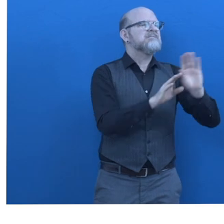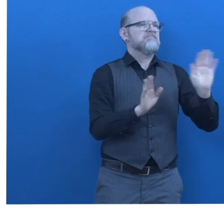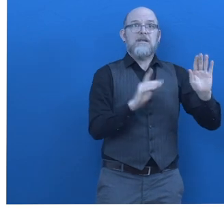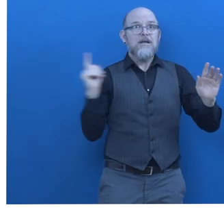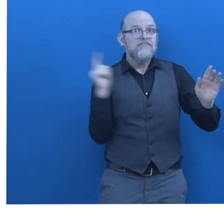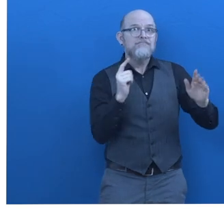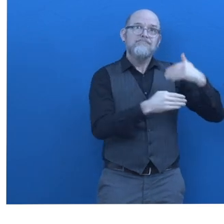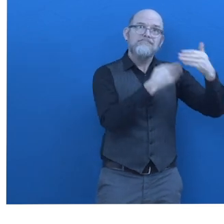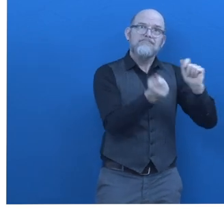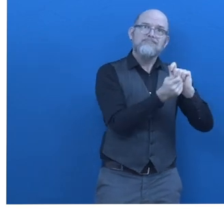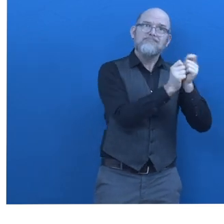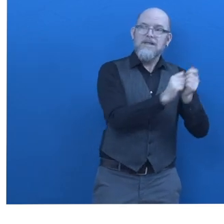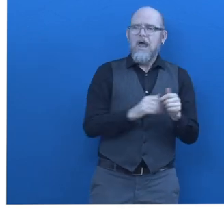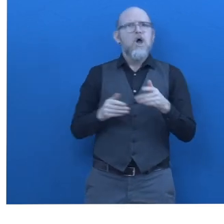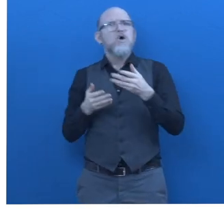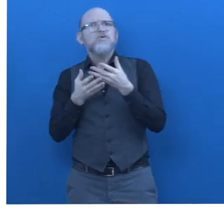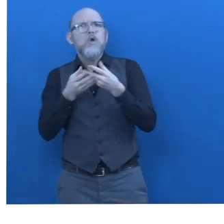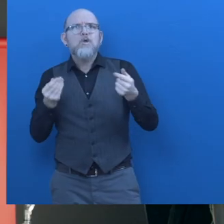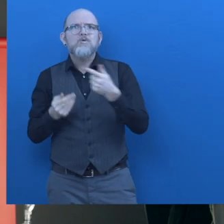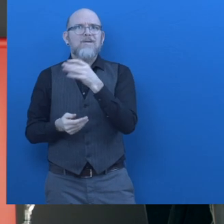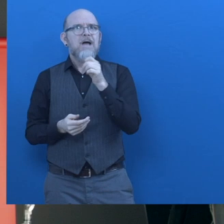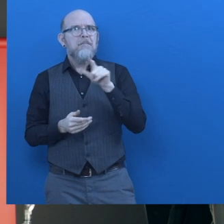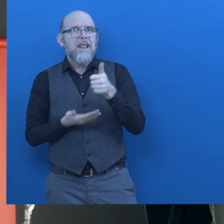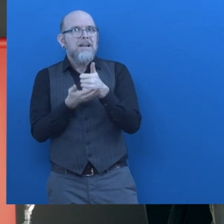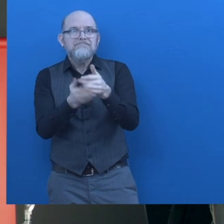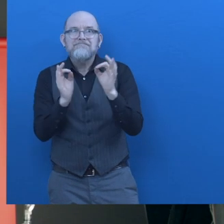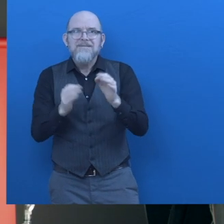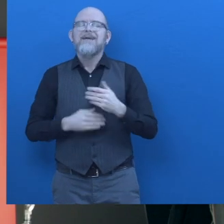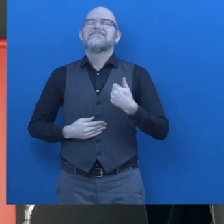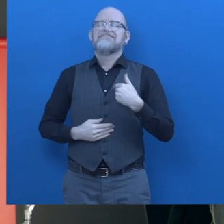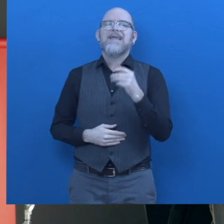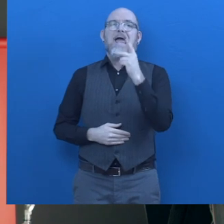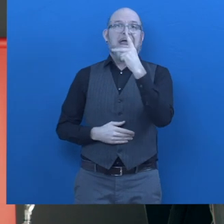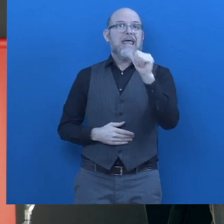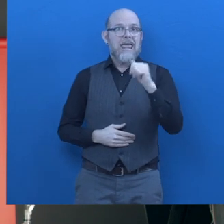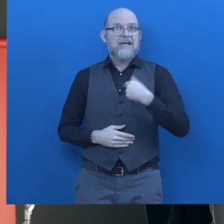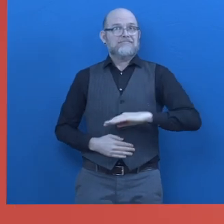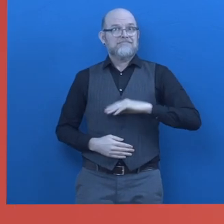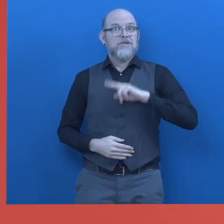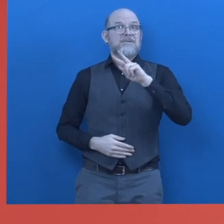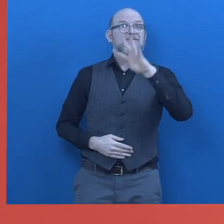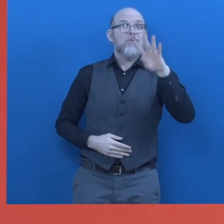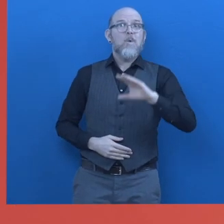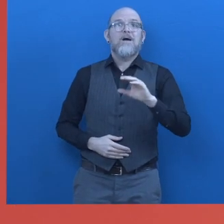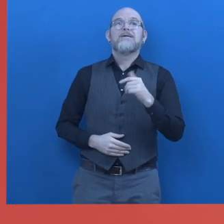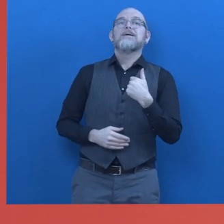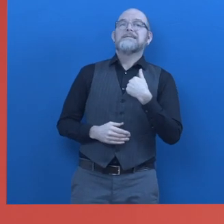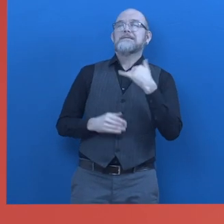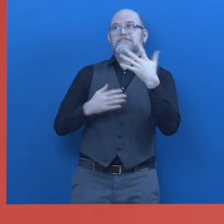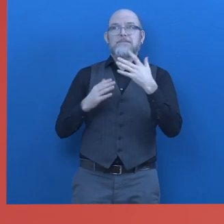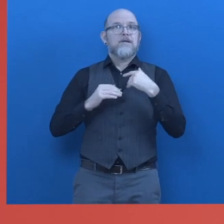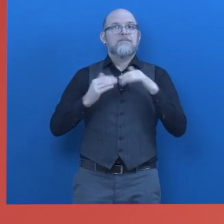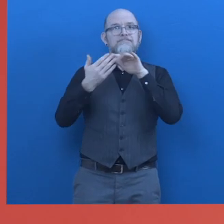you my name is kai i'm 24 and i currently study